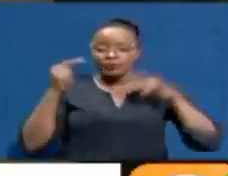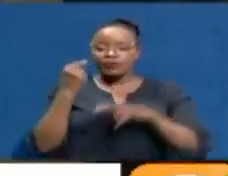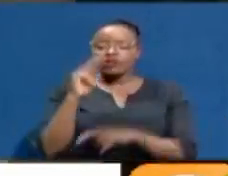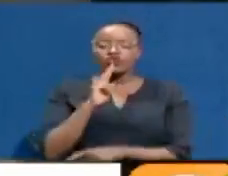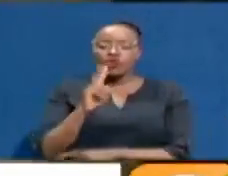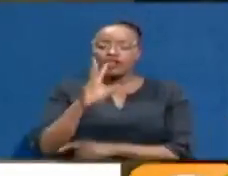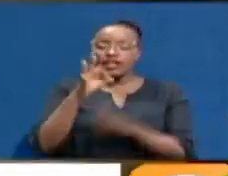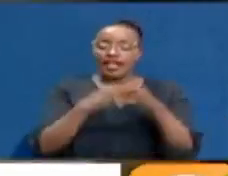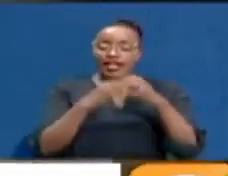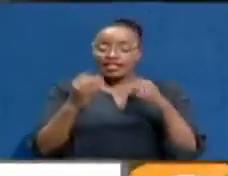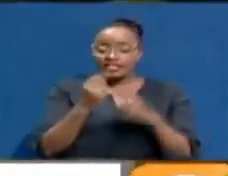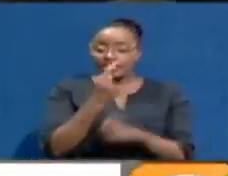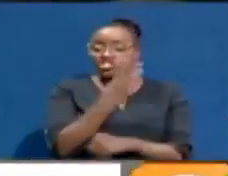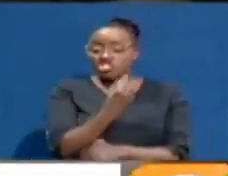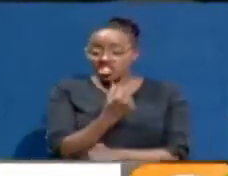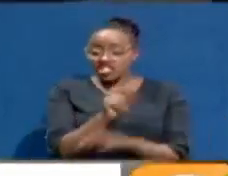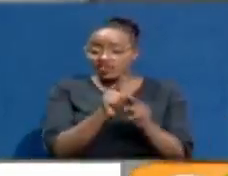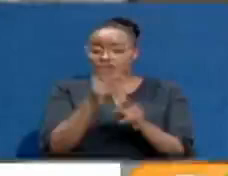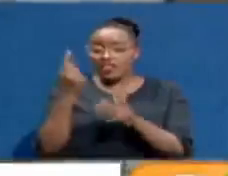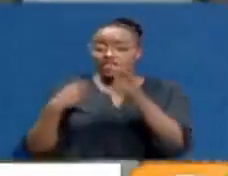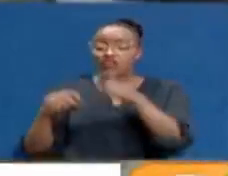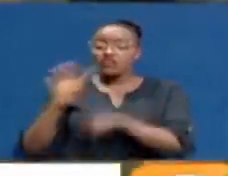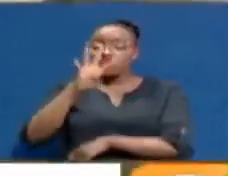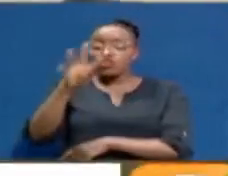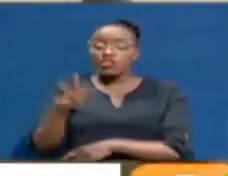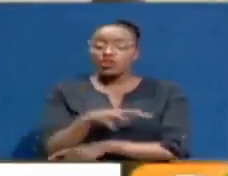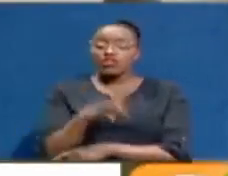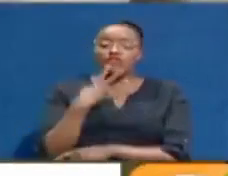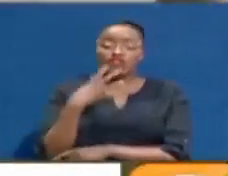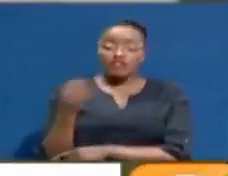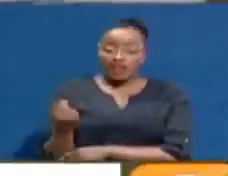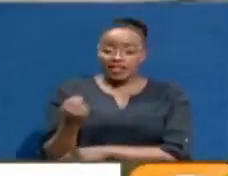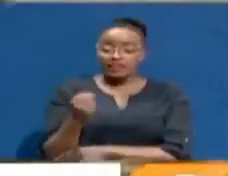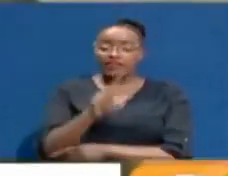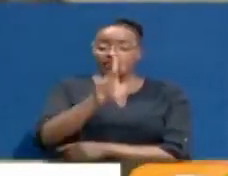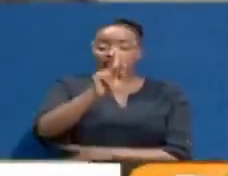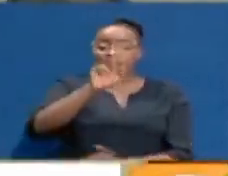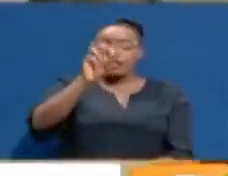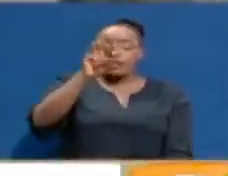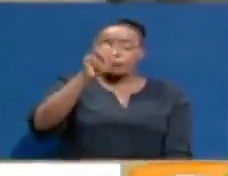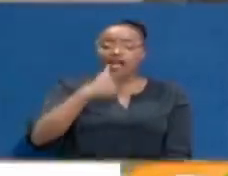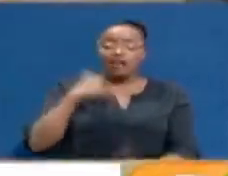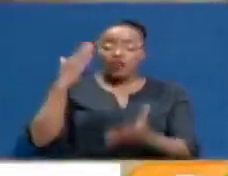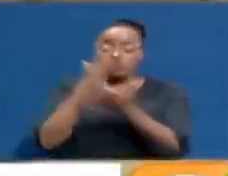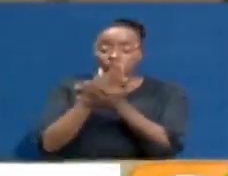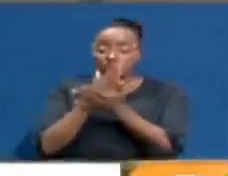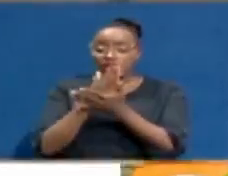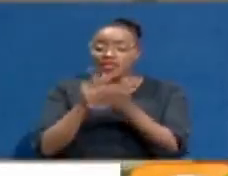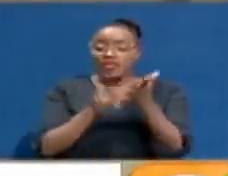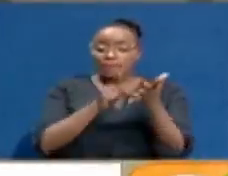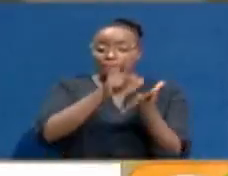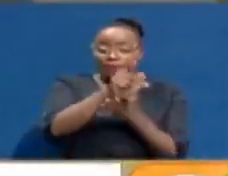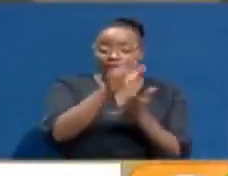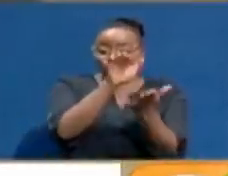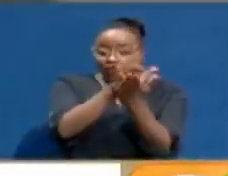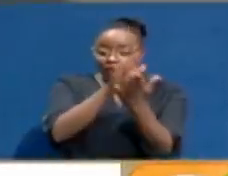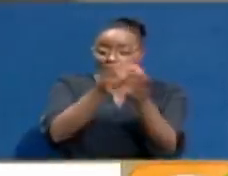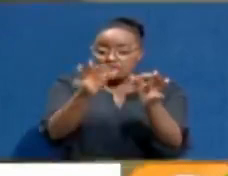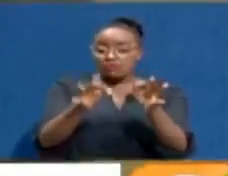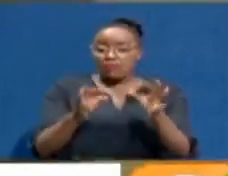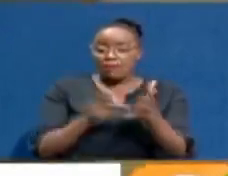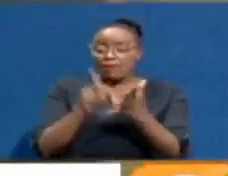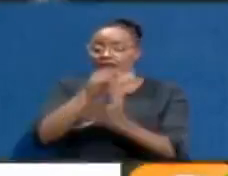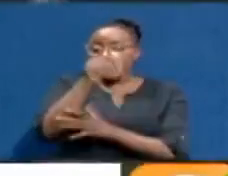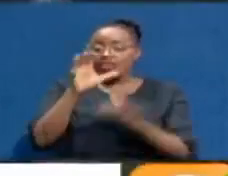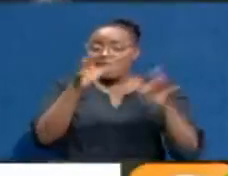,008 shillings, as others sold at 4,500 shillings, Kemsah has since frozen their bulk payment while paying off other